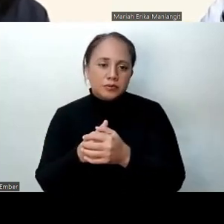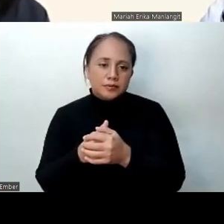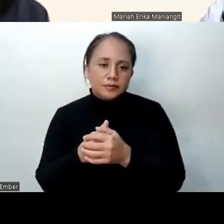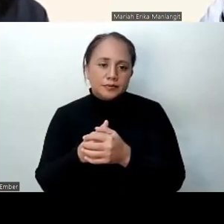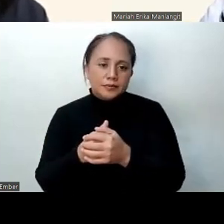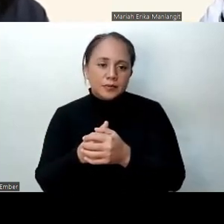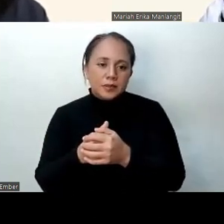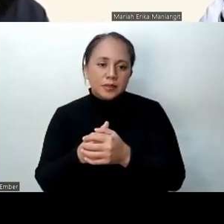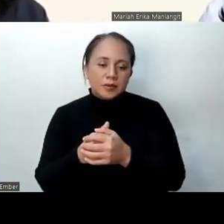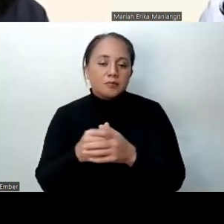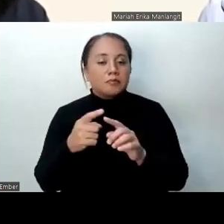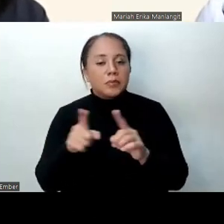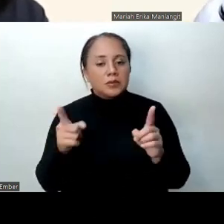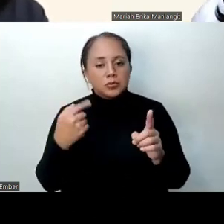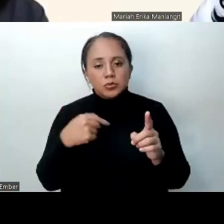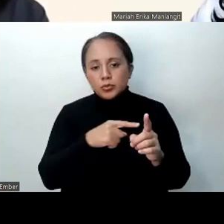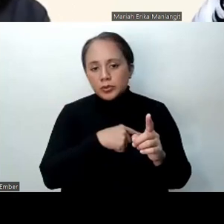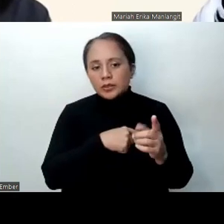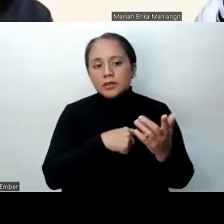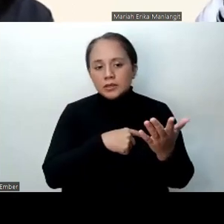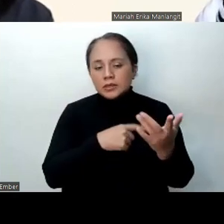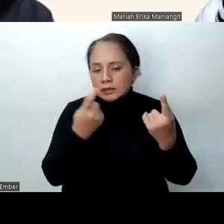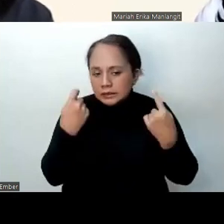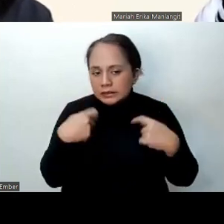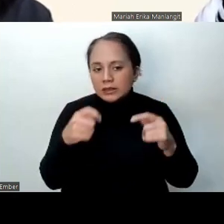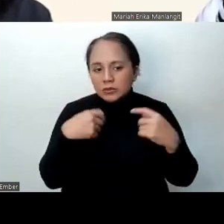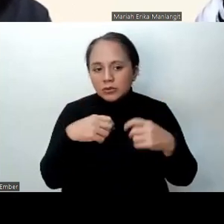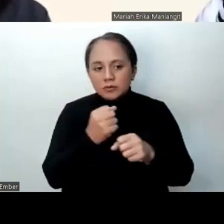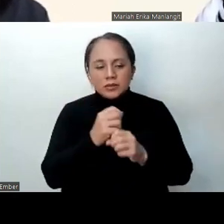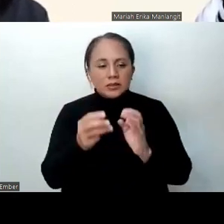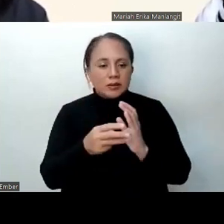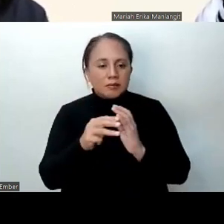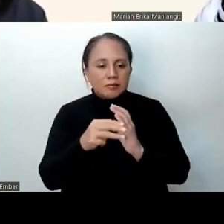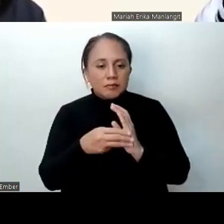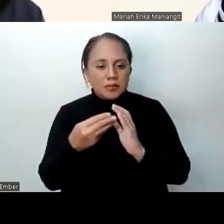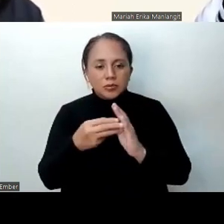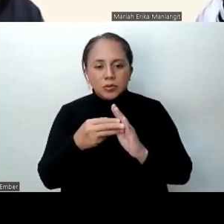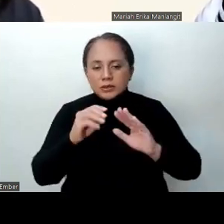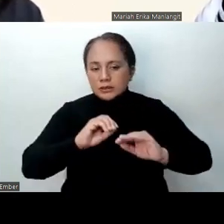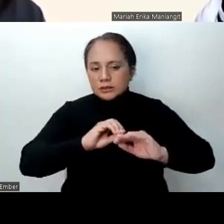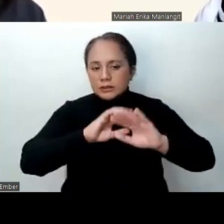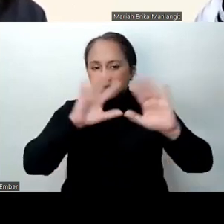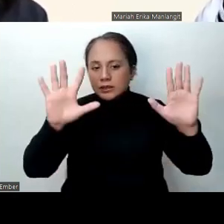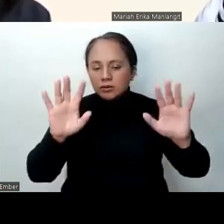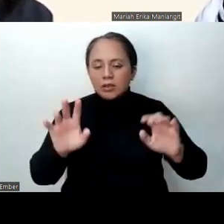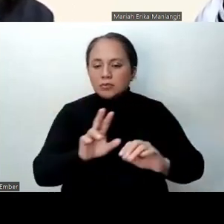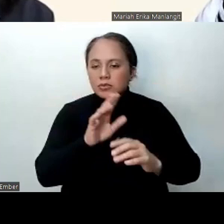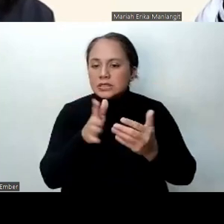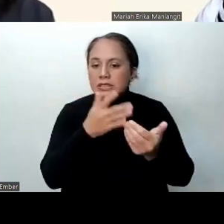But we do try to make the manual as clear and as user friendly as possible.